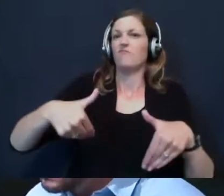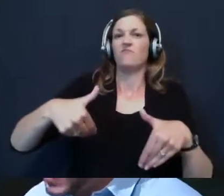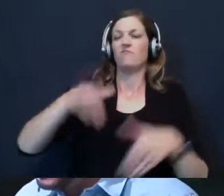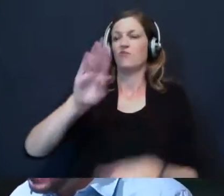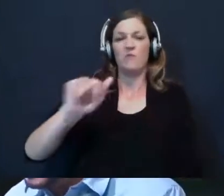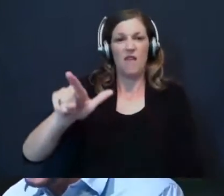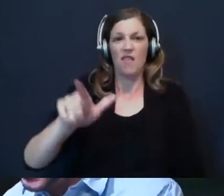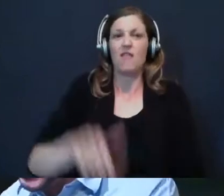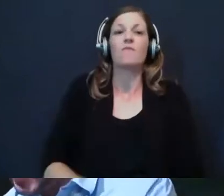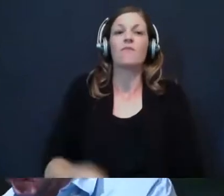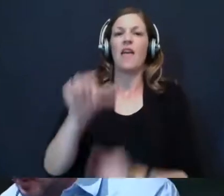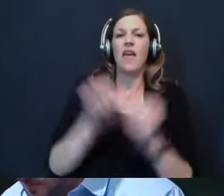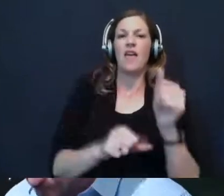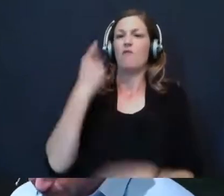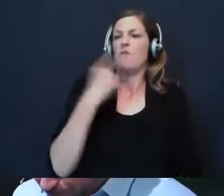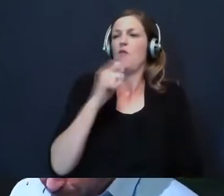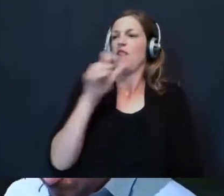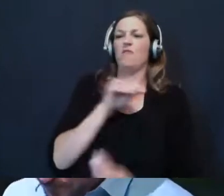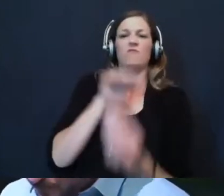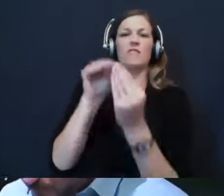every mouth that has not kissed him.